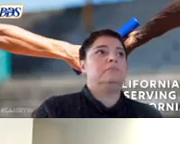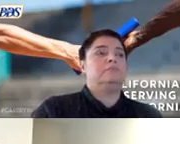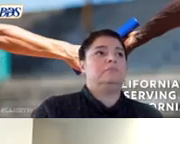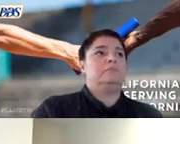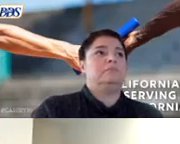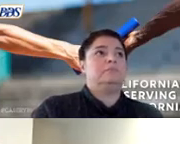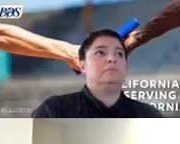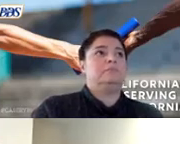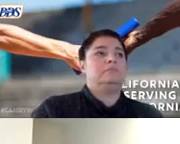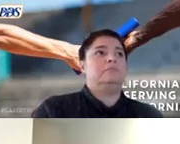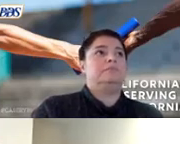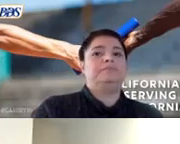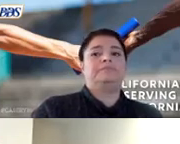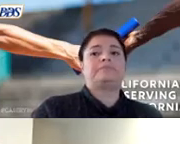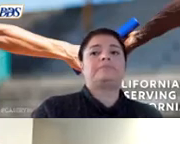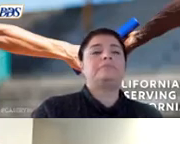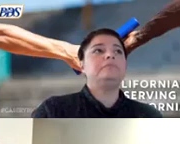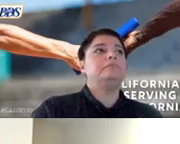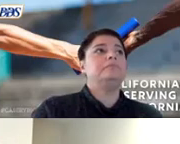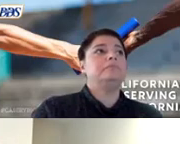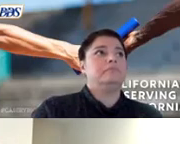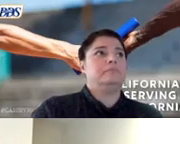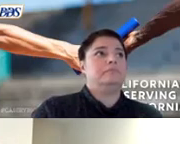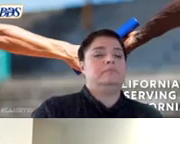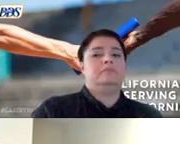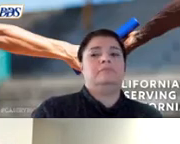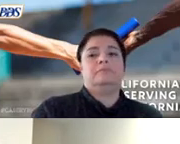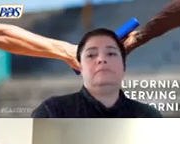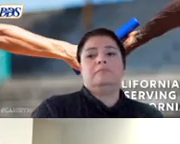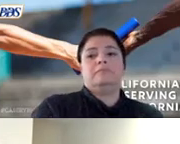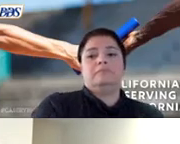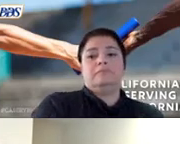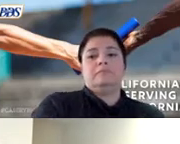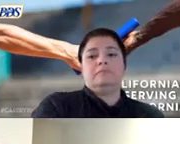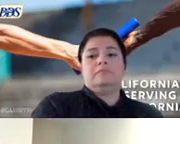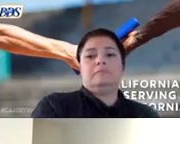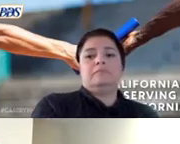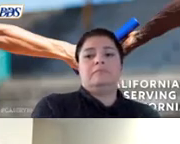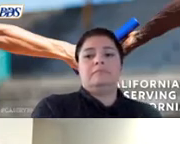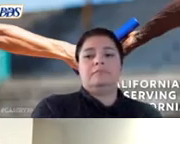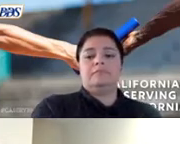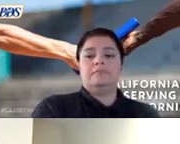children are deaf plus and california hands and voices serves them in all capacities